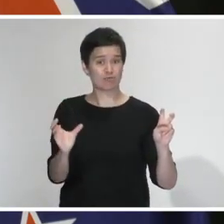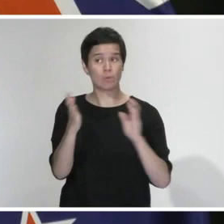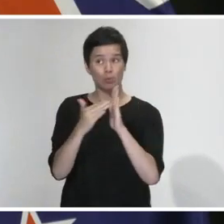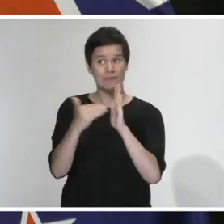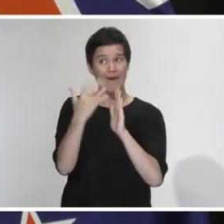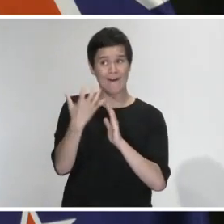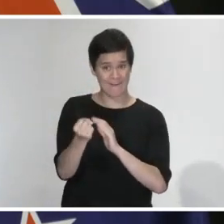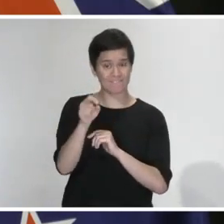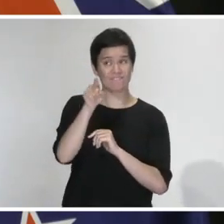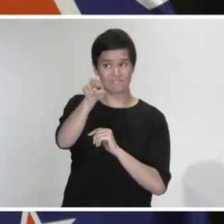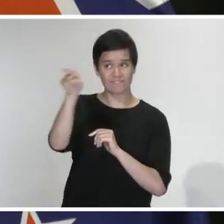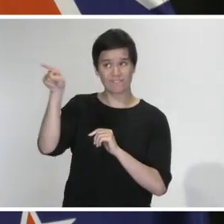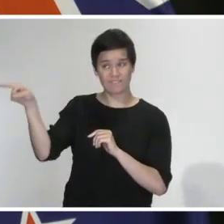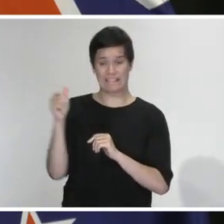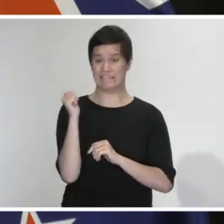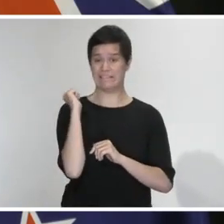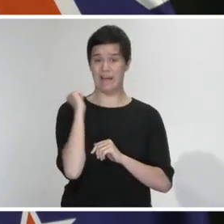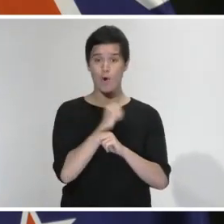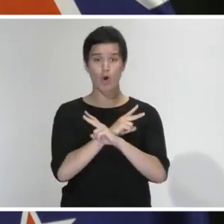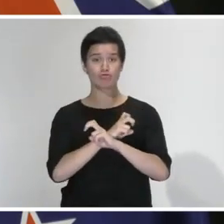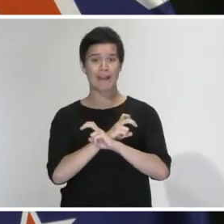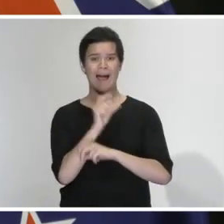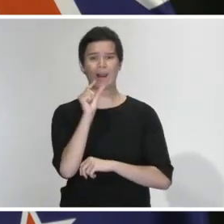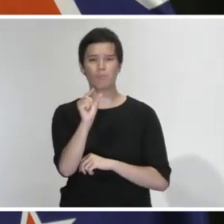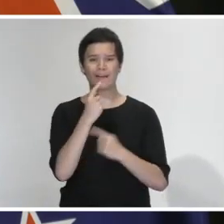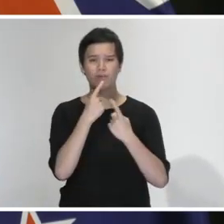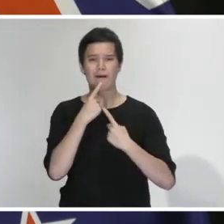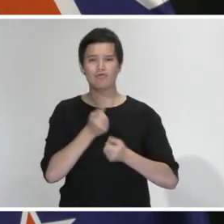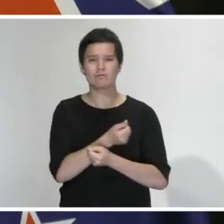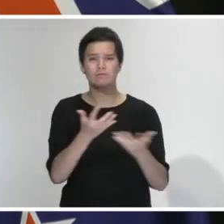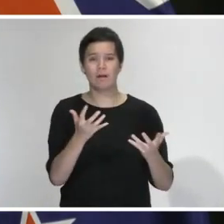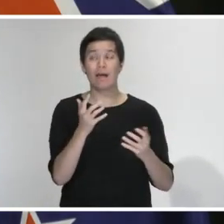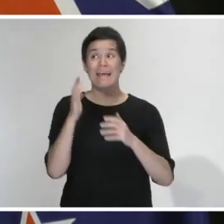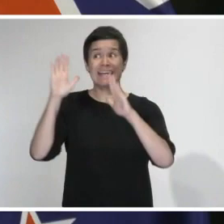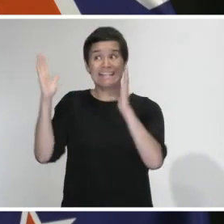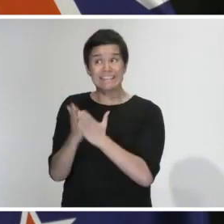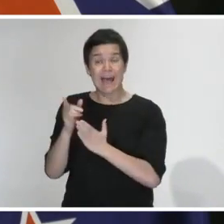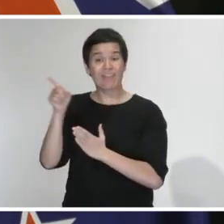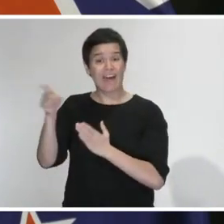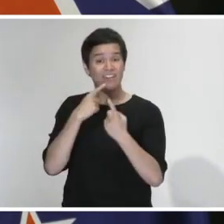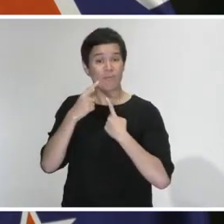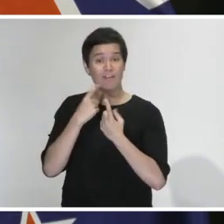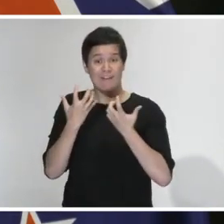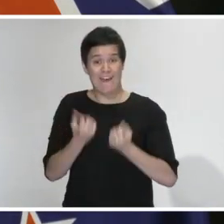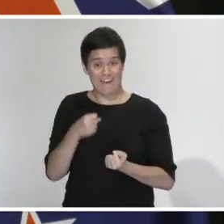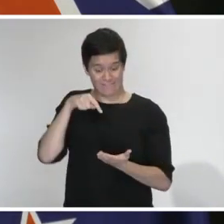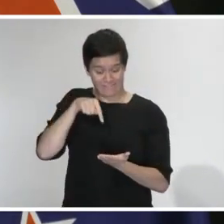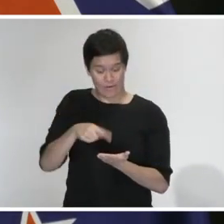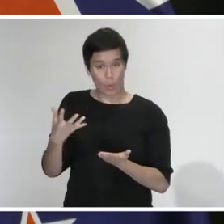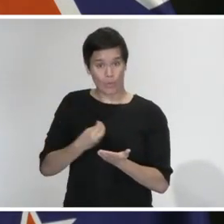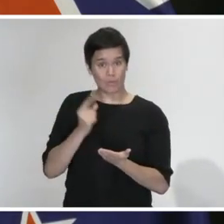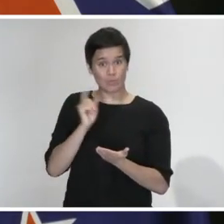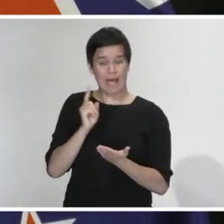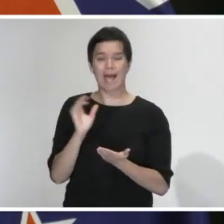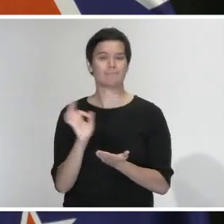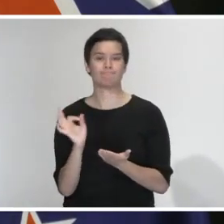Austria yesterday, but I can look into India. I don't have that in front of me now. But I do, I am aware that that's one of the areas we've got affected New Zealanders